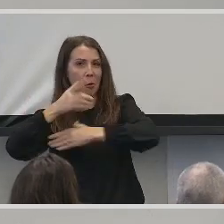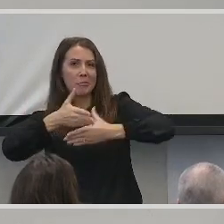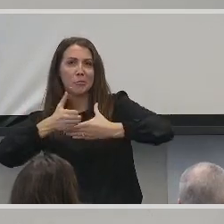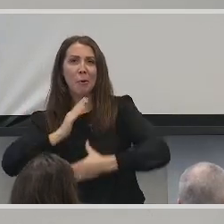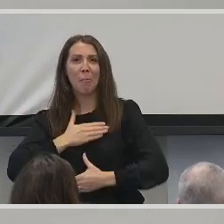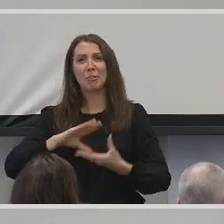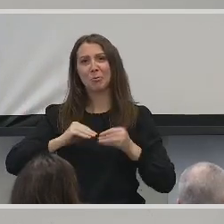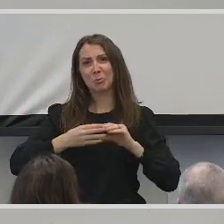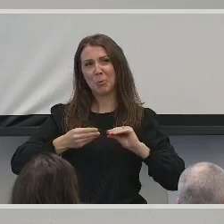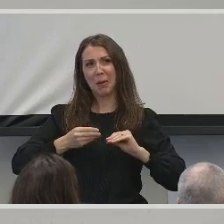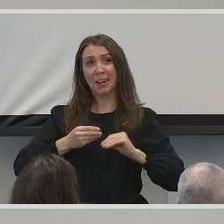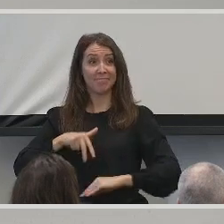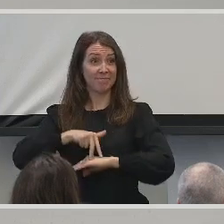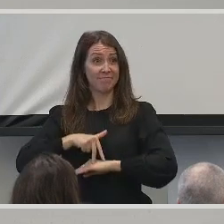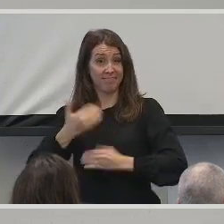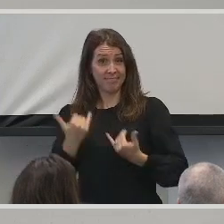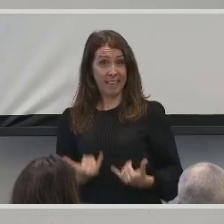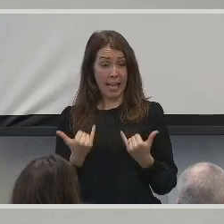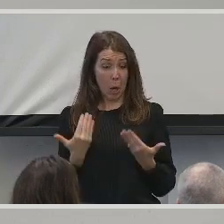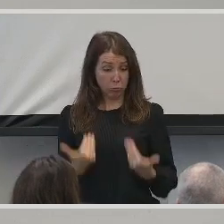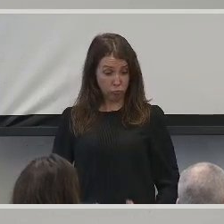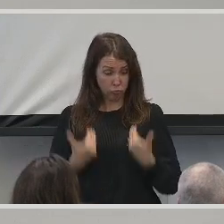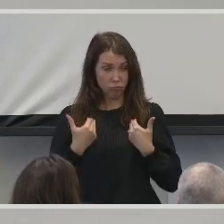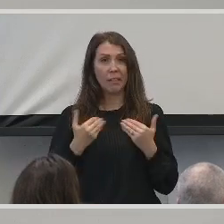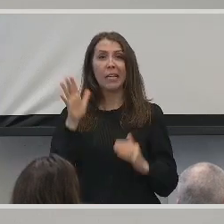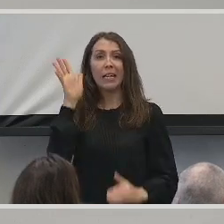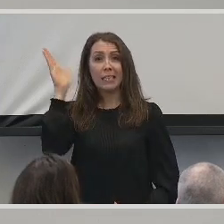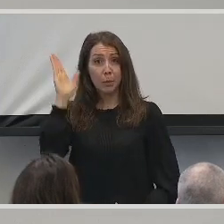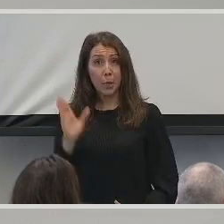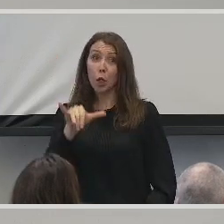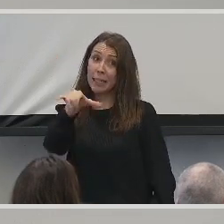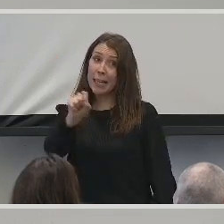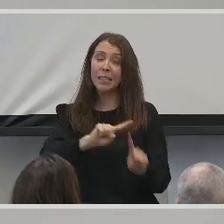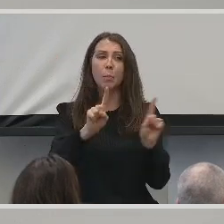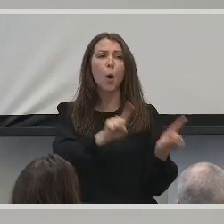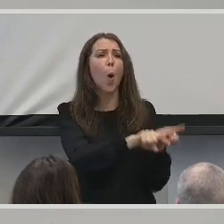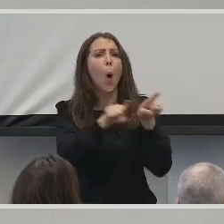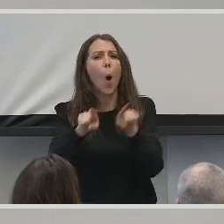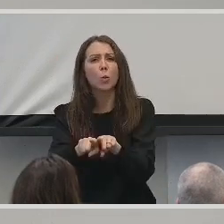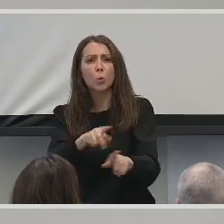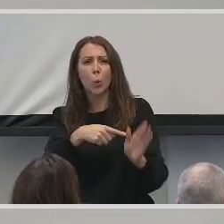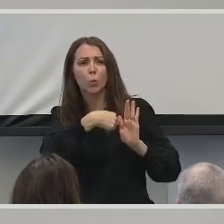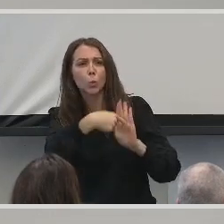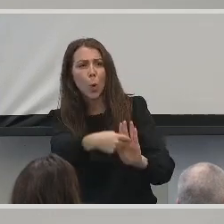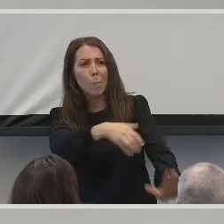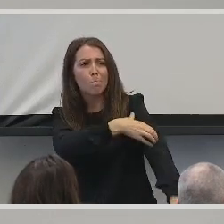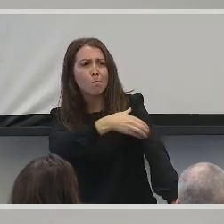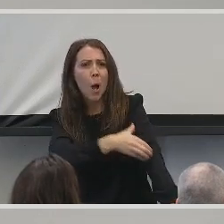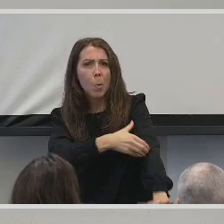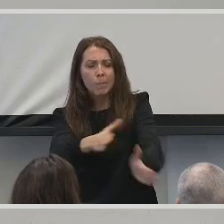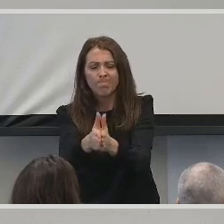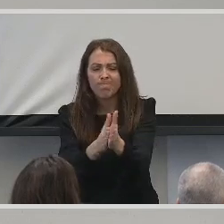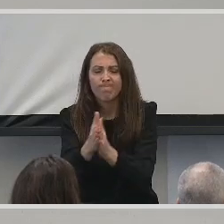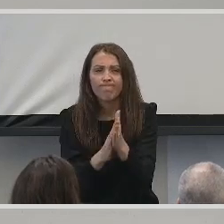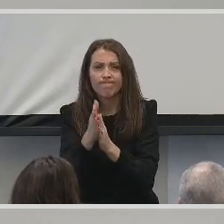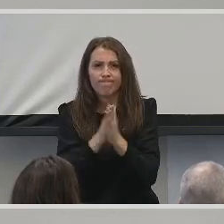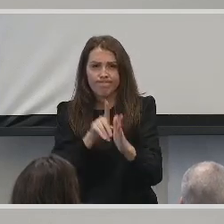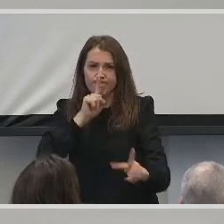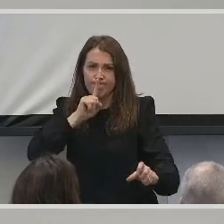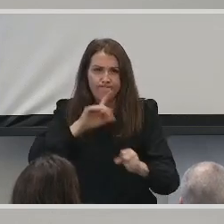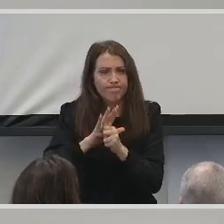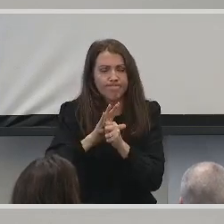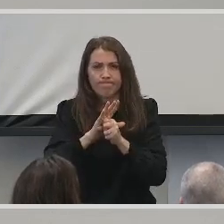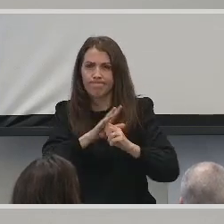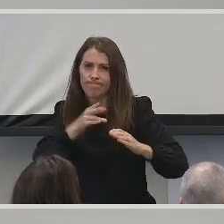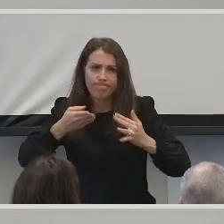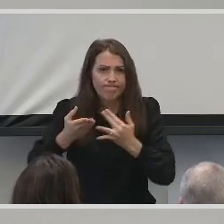I stand before you not just as a speaker, but as a testament to the power of determination, resilience, and the importance of